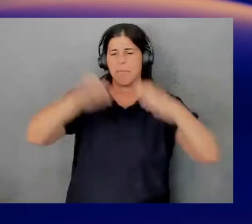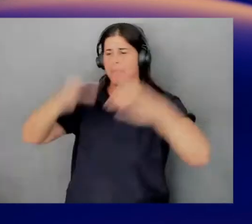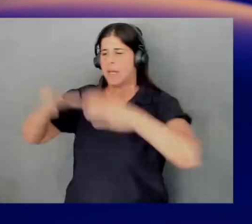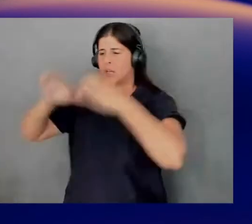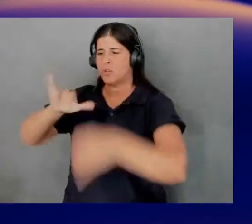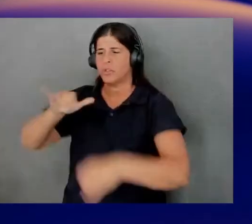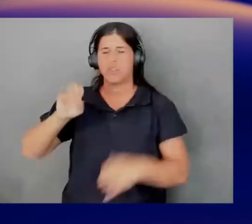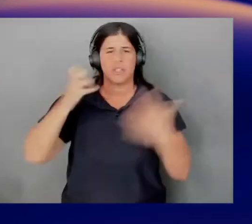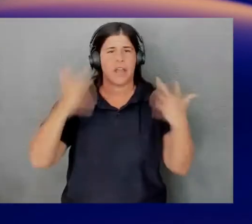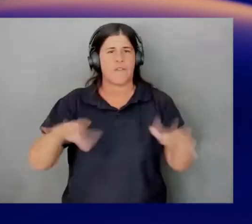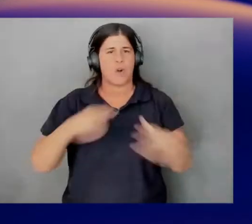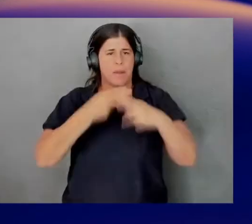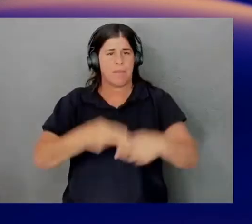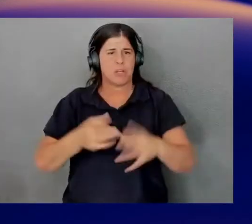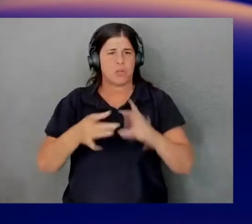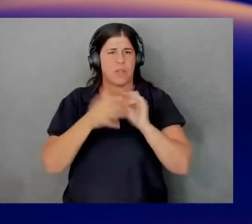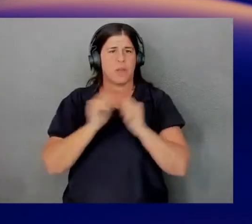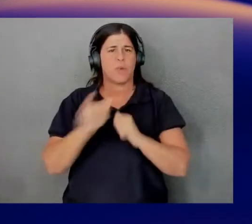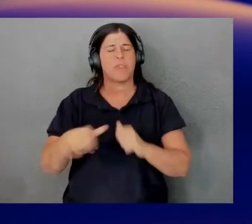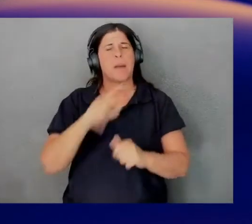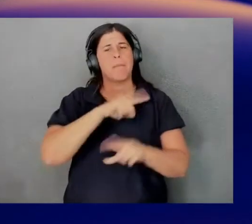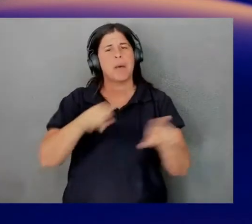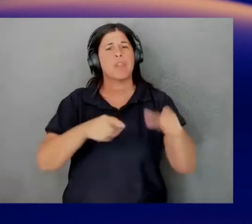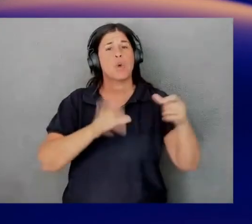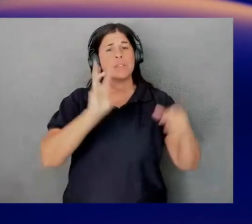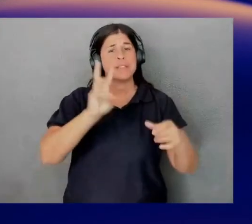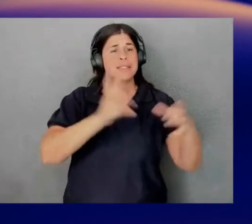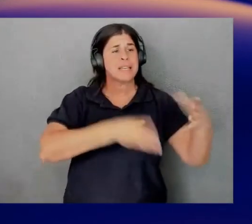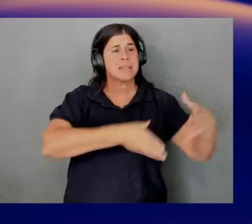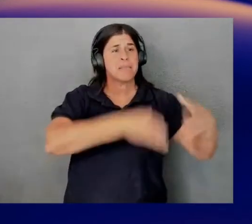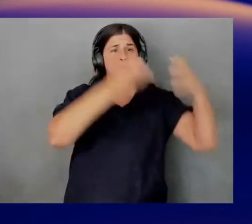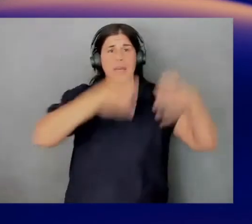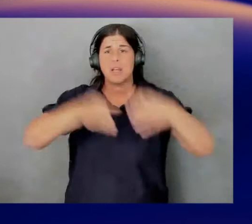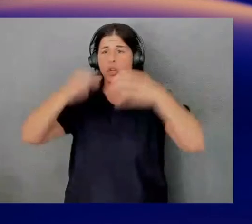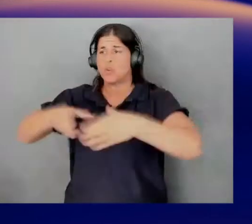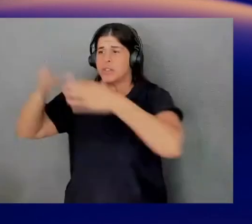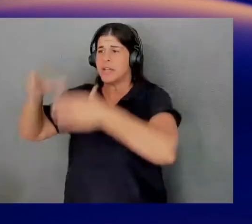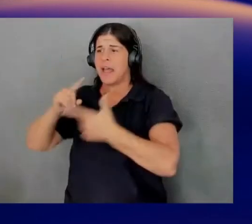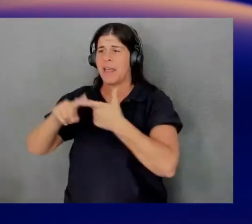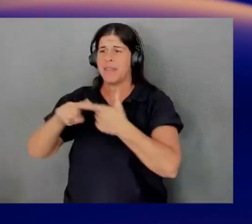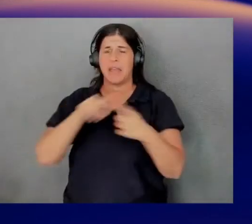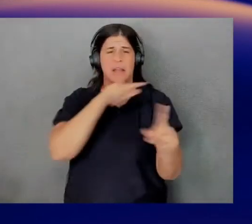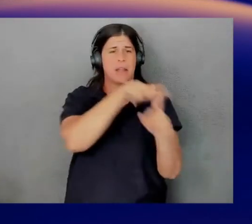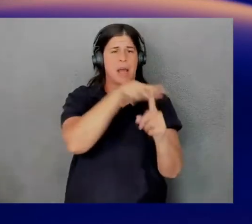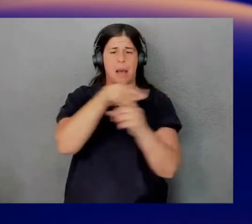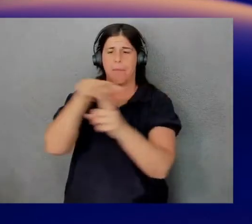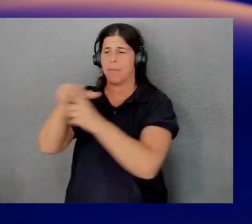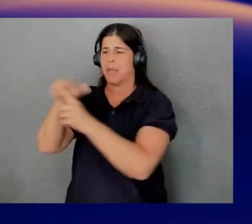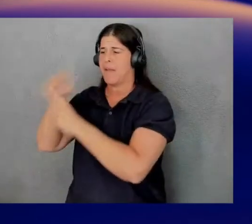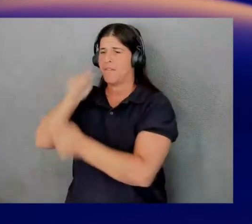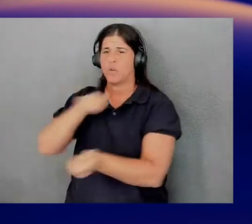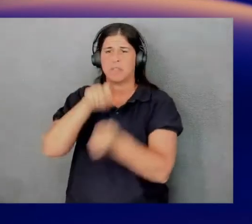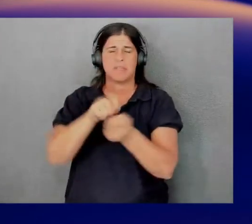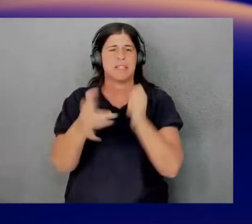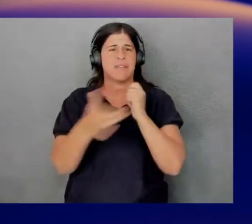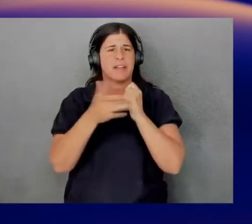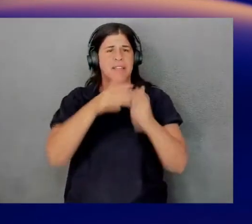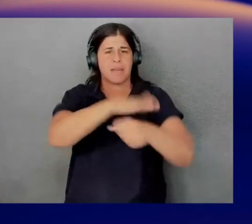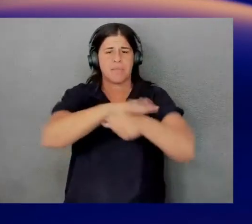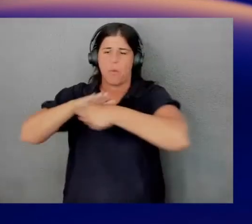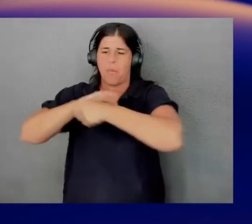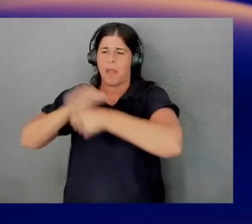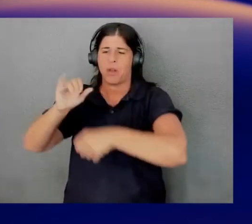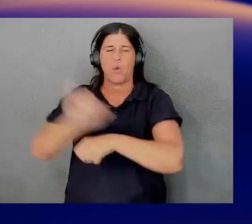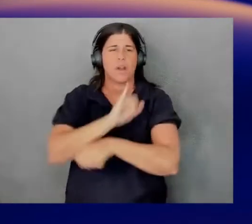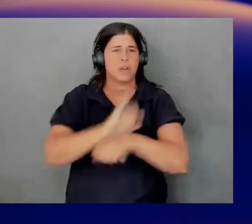review, right? So, imagine taking those six pillars and applying them across a specific tech domain or an industry. So, if you have a